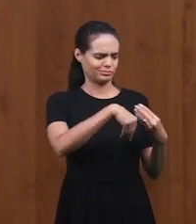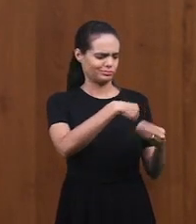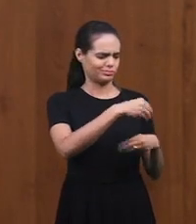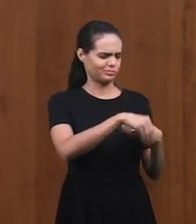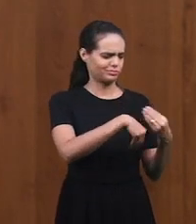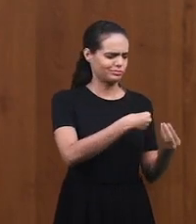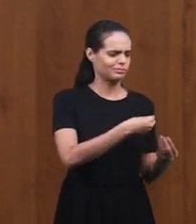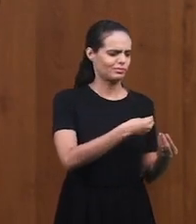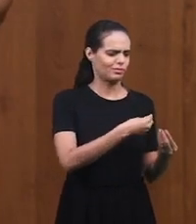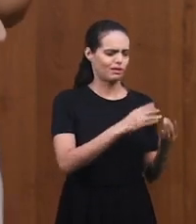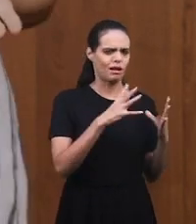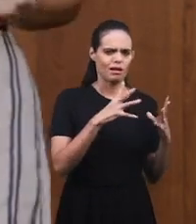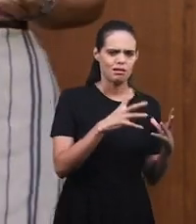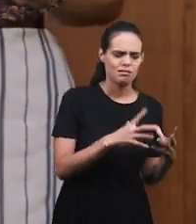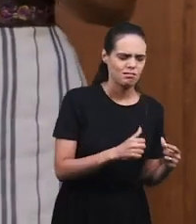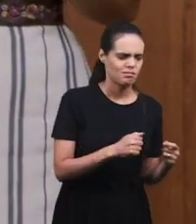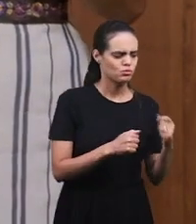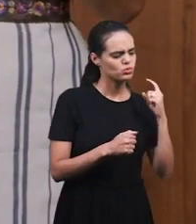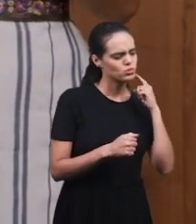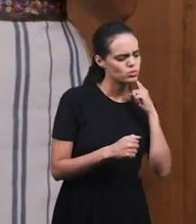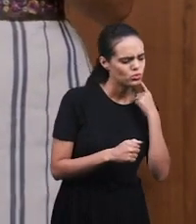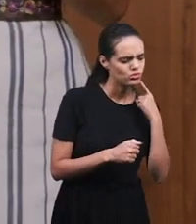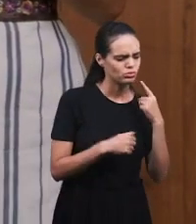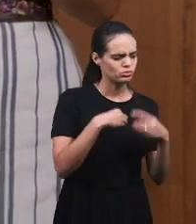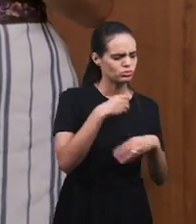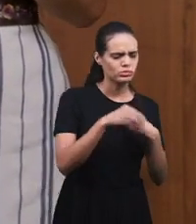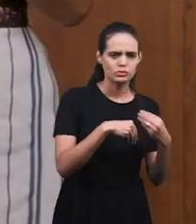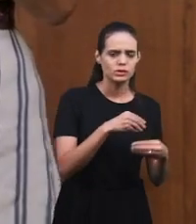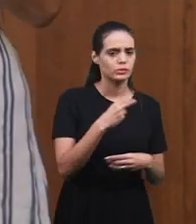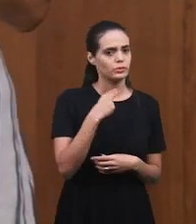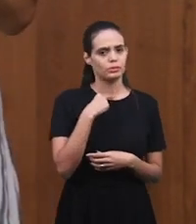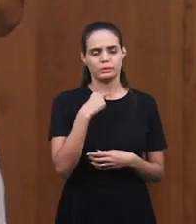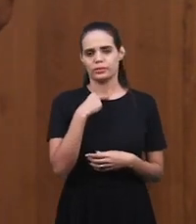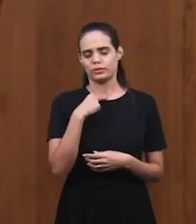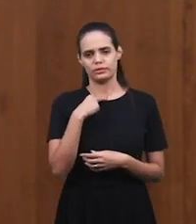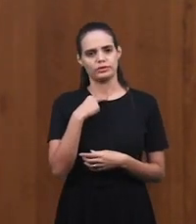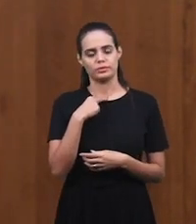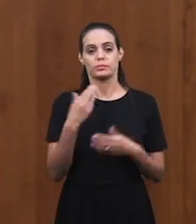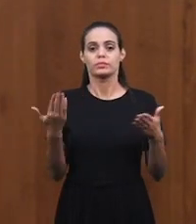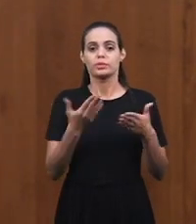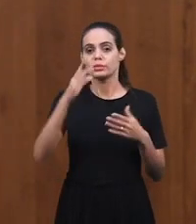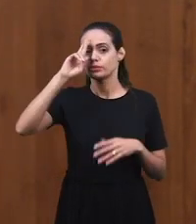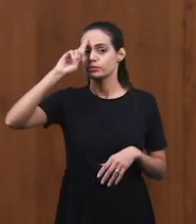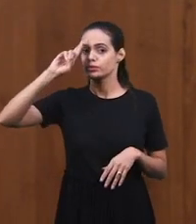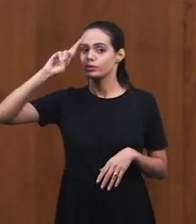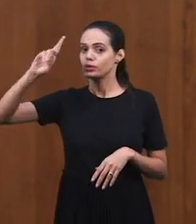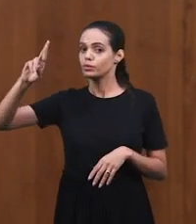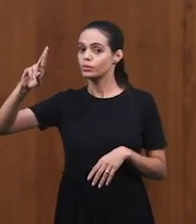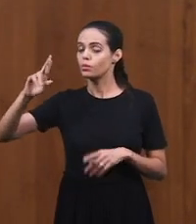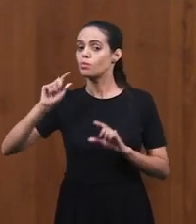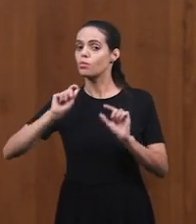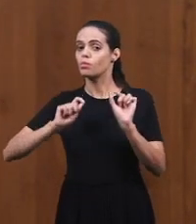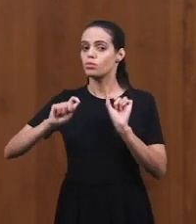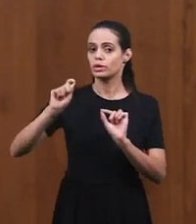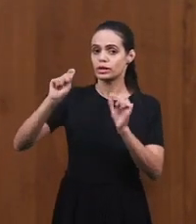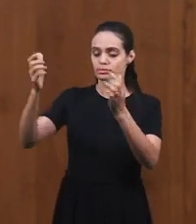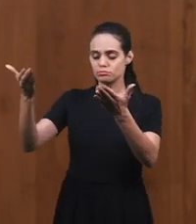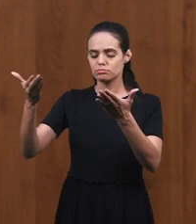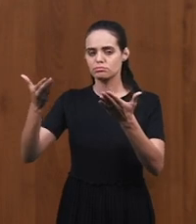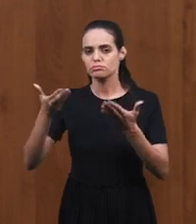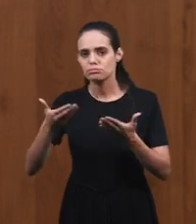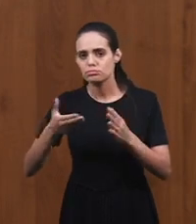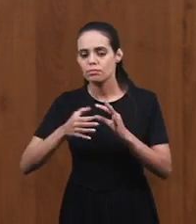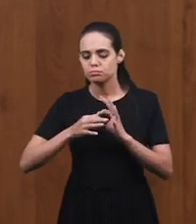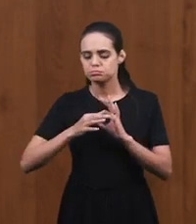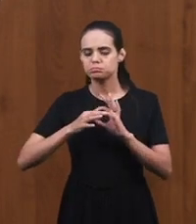eating from the clean things and the dirty things of this world, we will not receive this blessing. So the Lord today gives us the right to make a